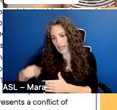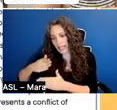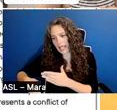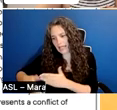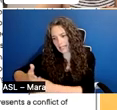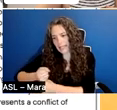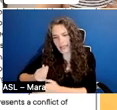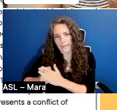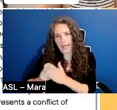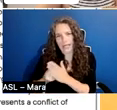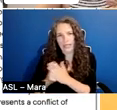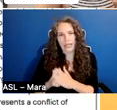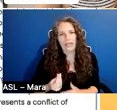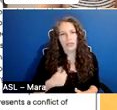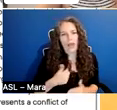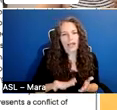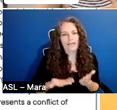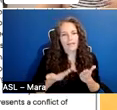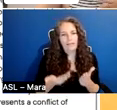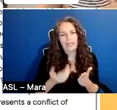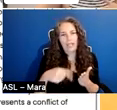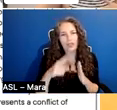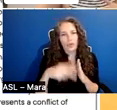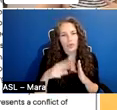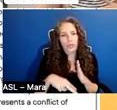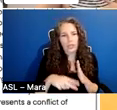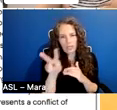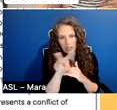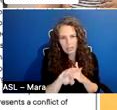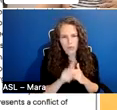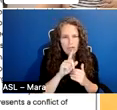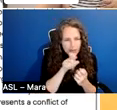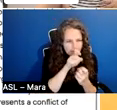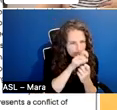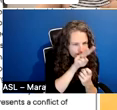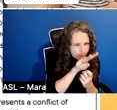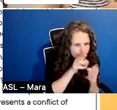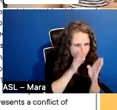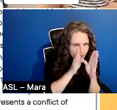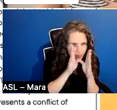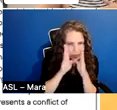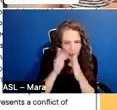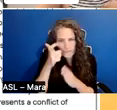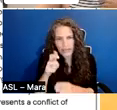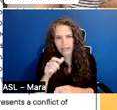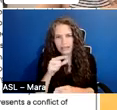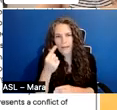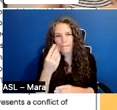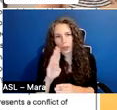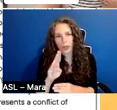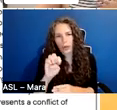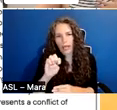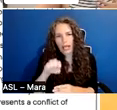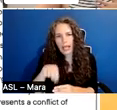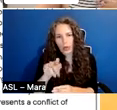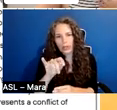um, advise you to look at this handout closely. You can see that the equity investment column, there's a link,